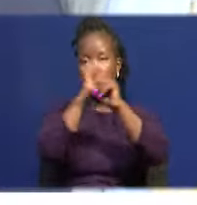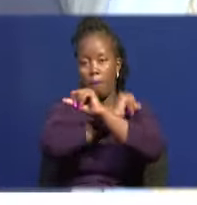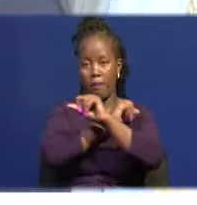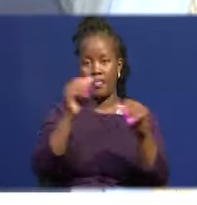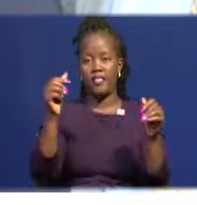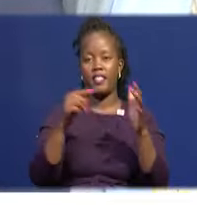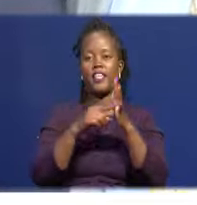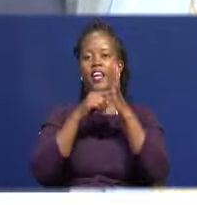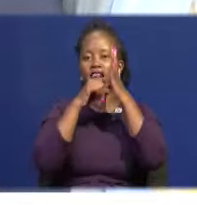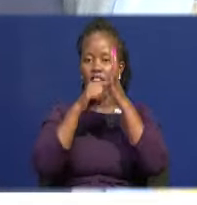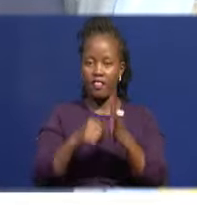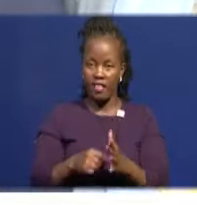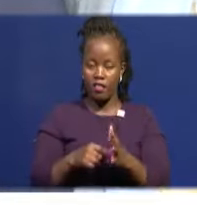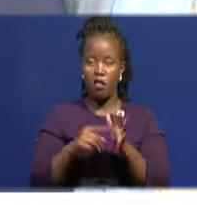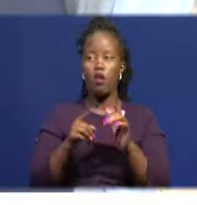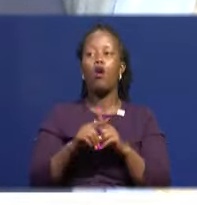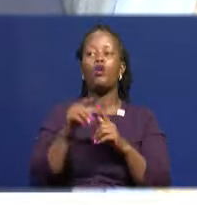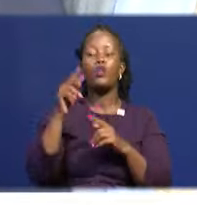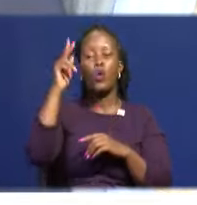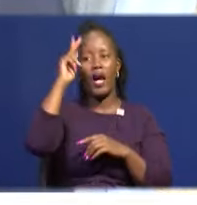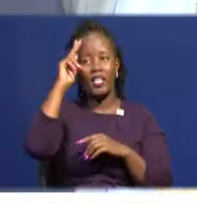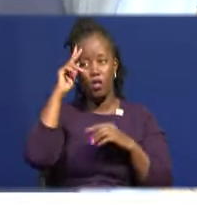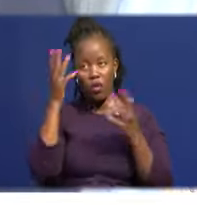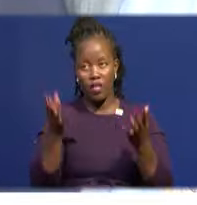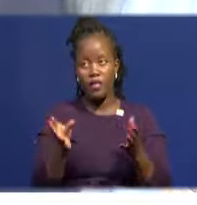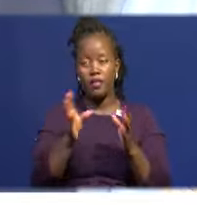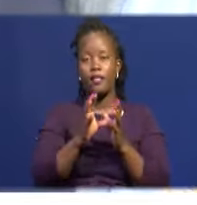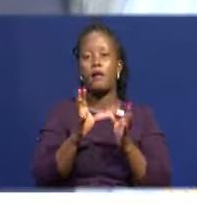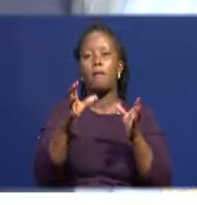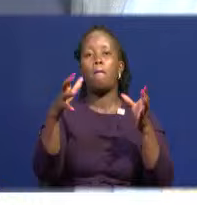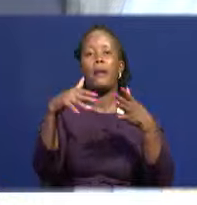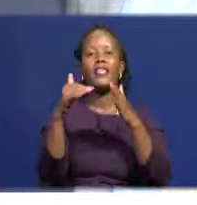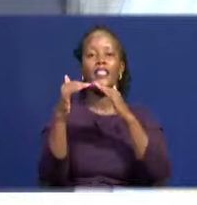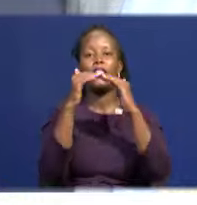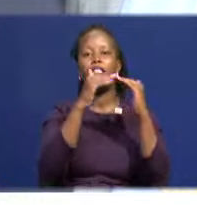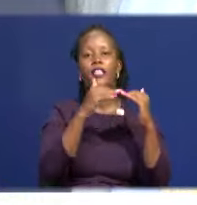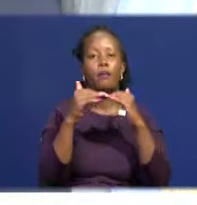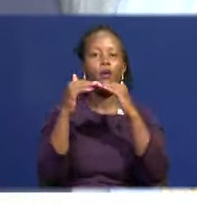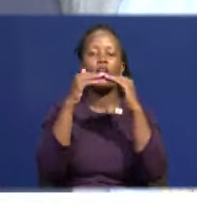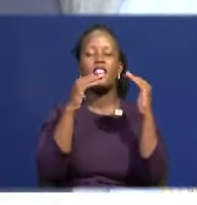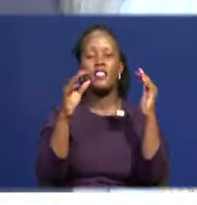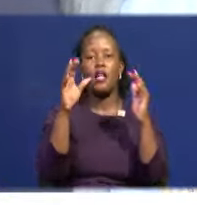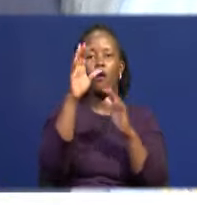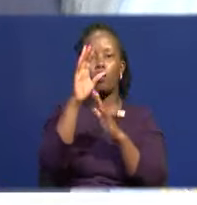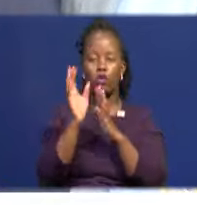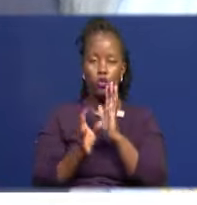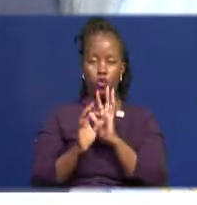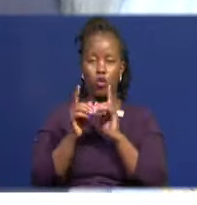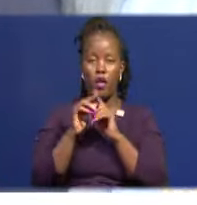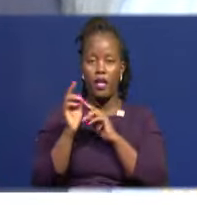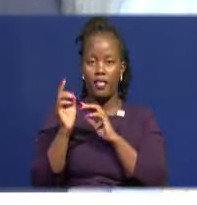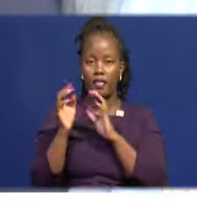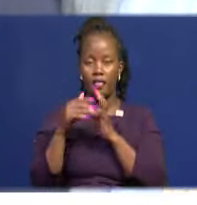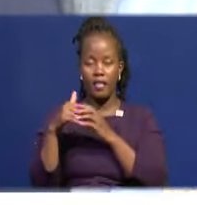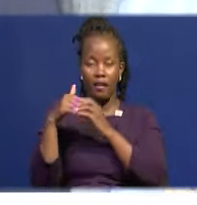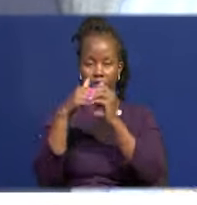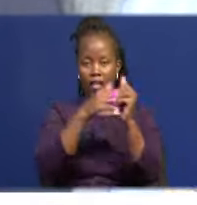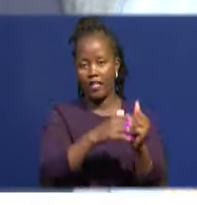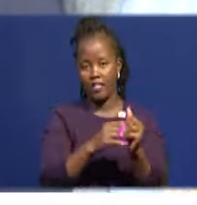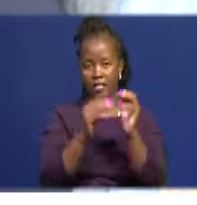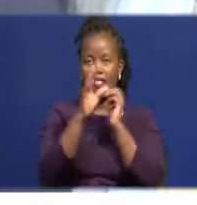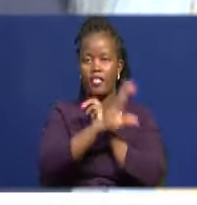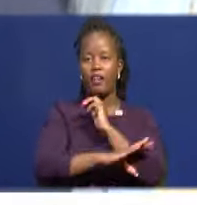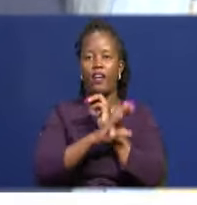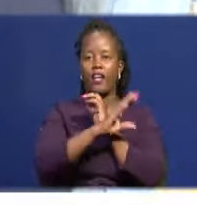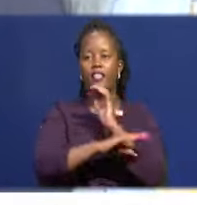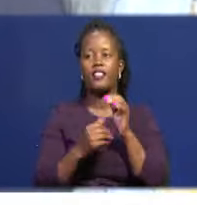acknowledged the significance of the party and party democracy in our constitutional democracy and governance of our country. The